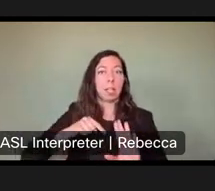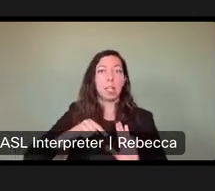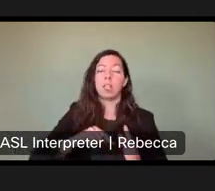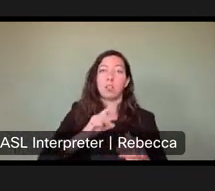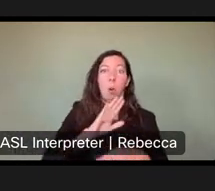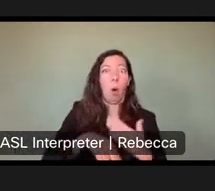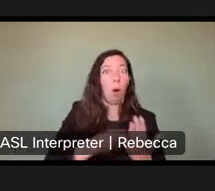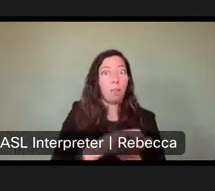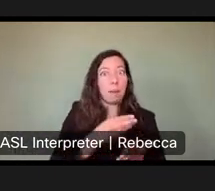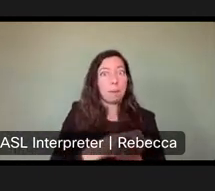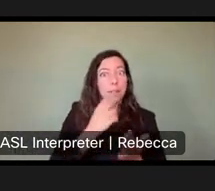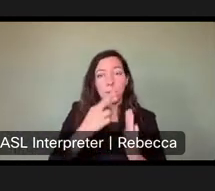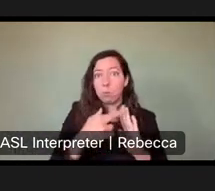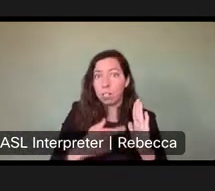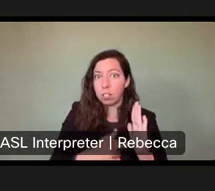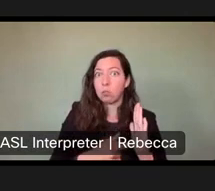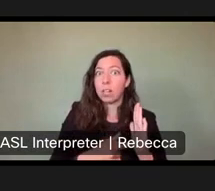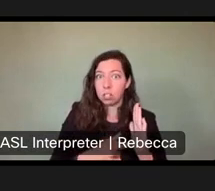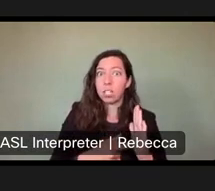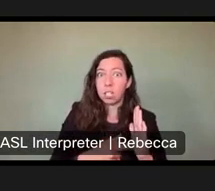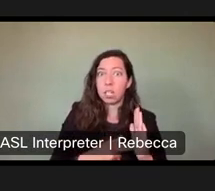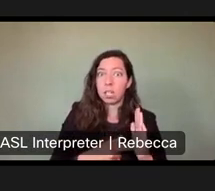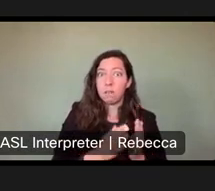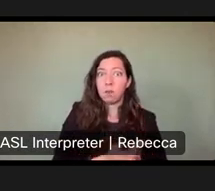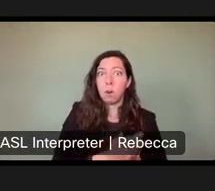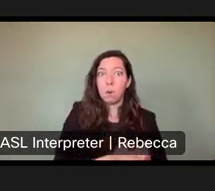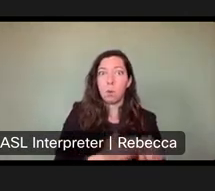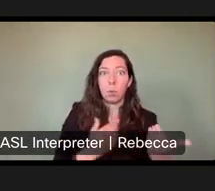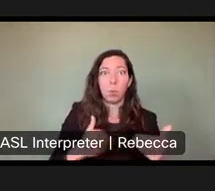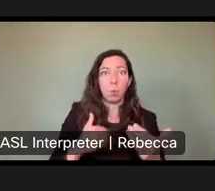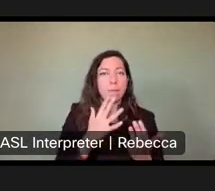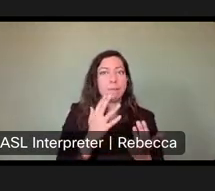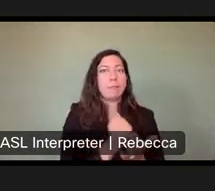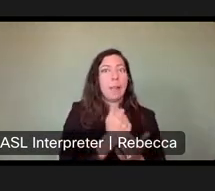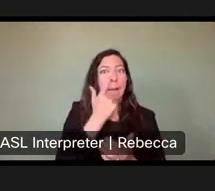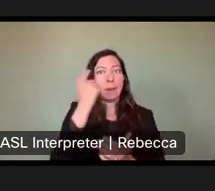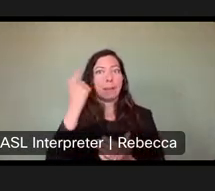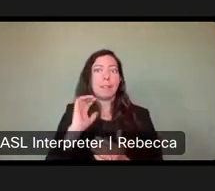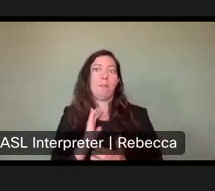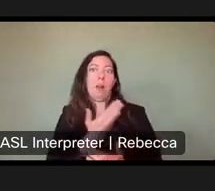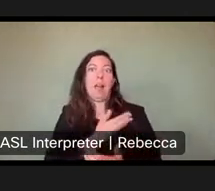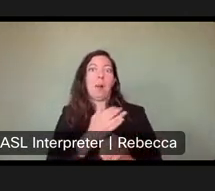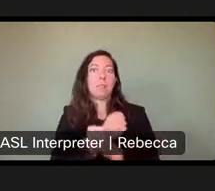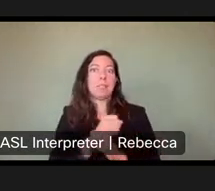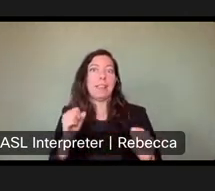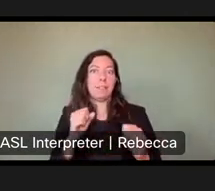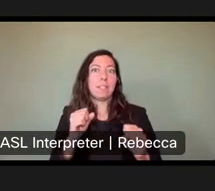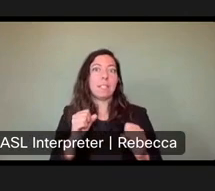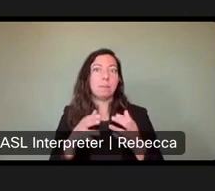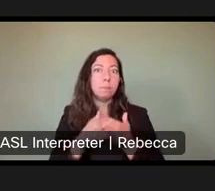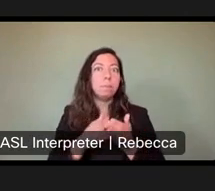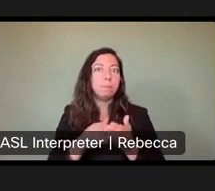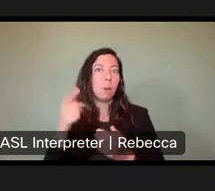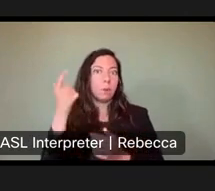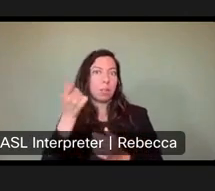in support of the voting safety education and enforcement program. That is statewide as part of the boat act. Thank you, Joey.